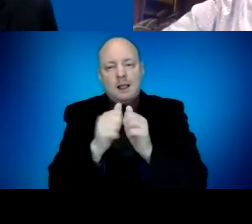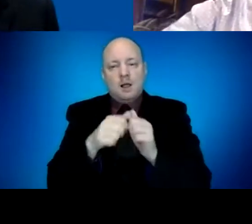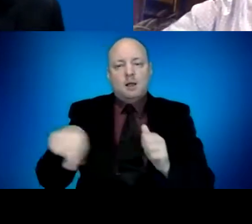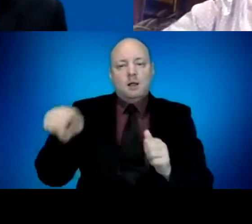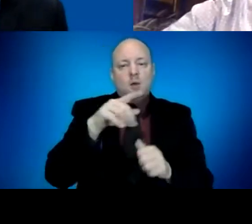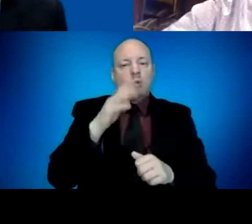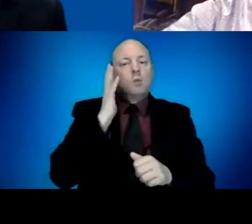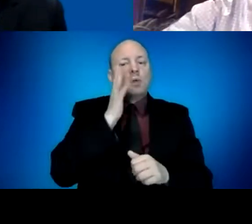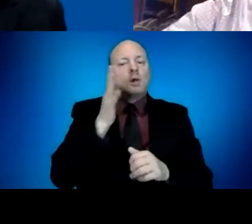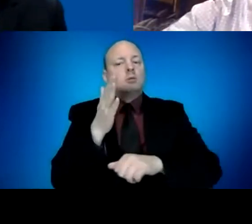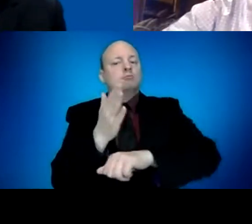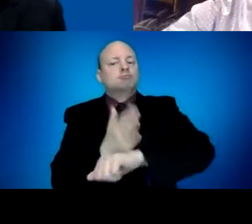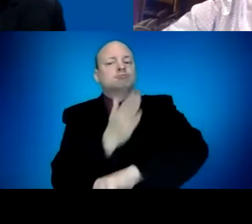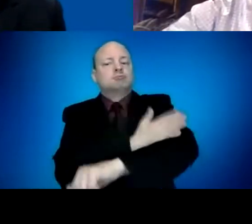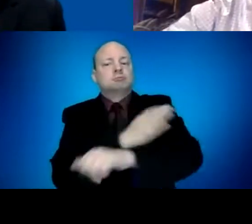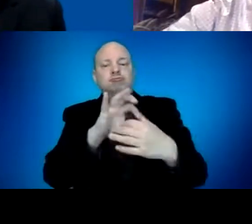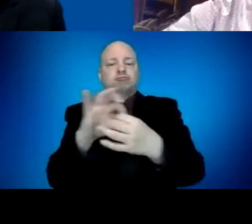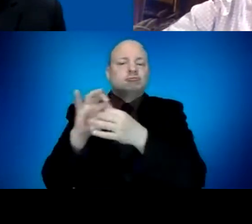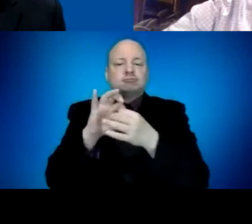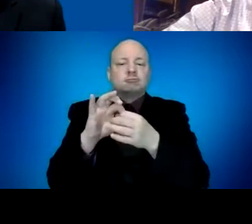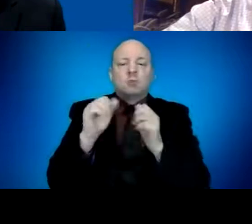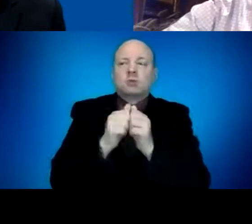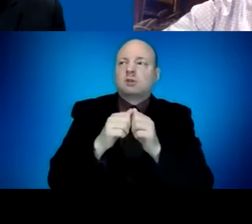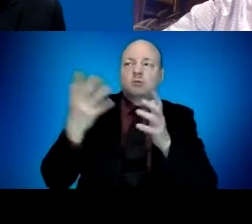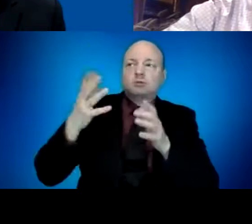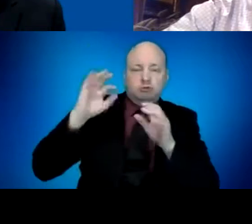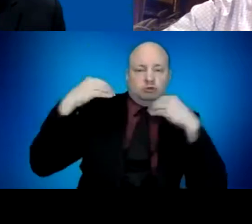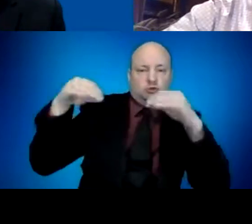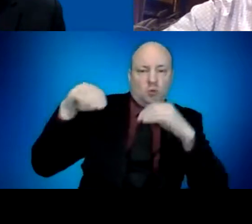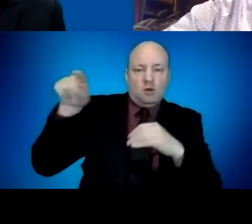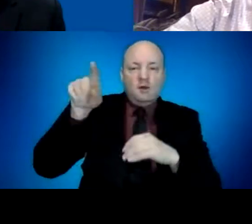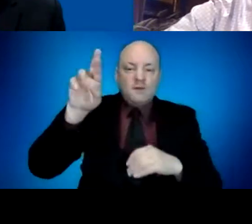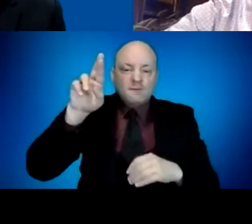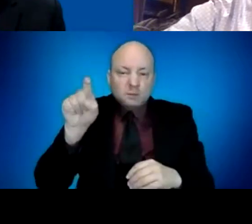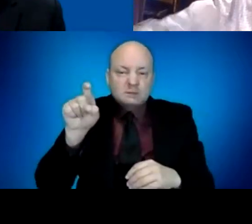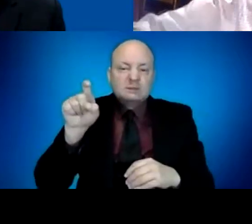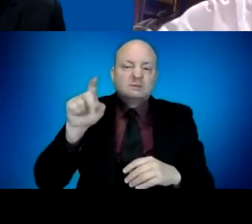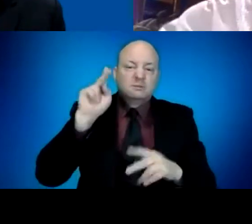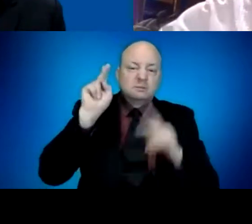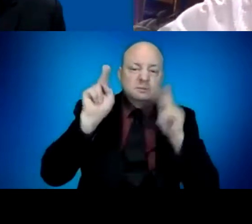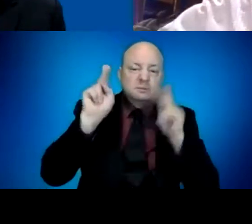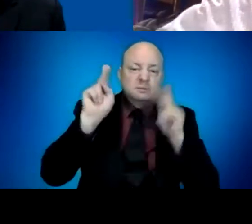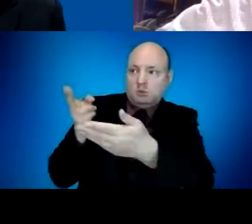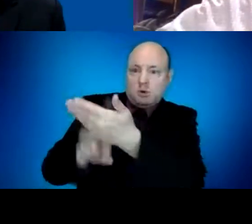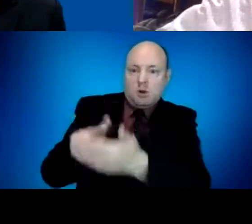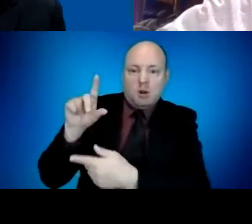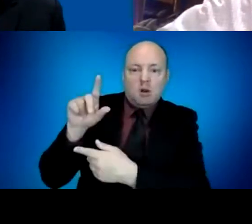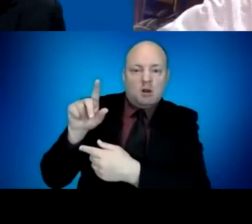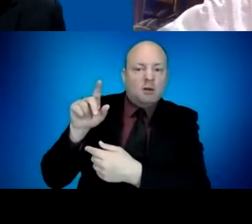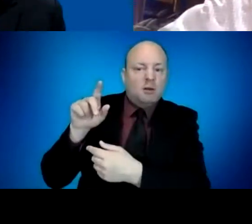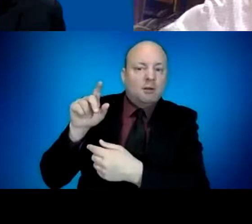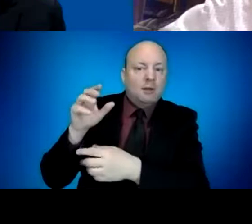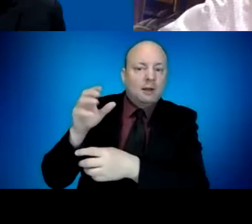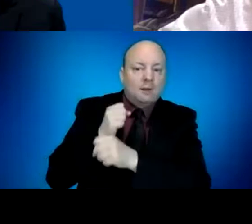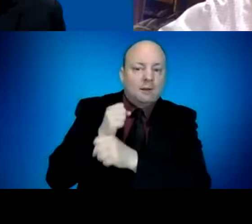I mean, so many people are still having to get on throughout the day to multiple websites to find appointments that suddenly